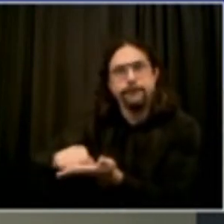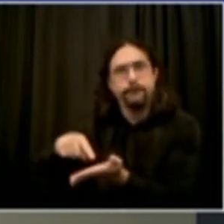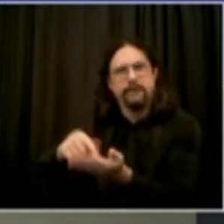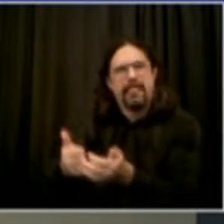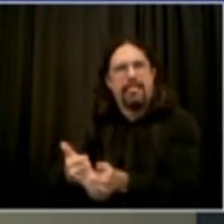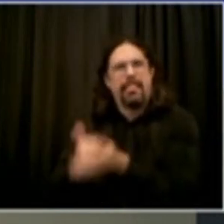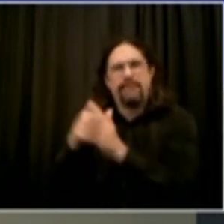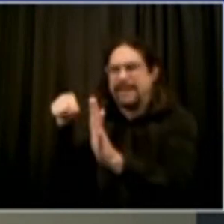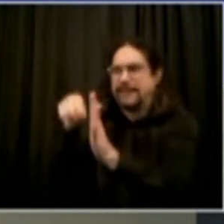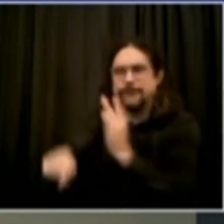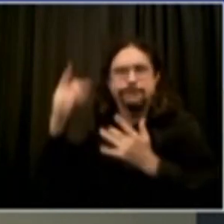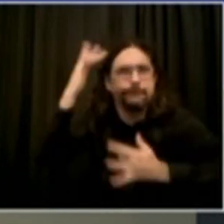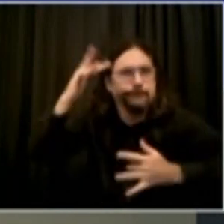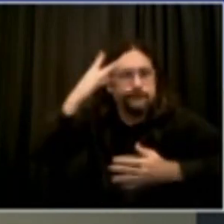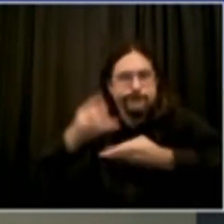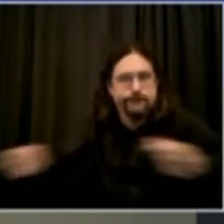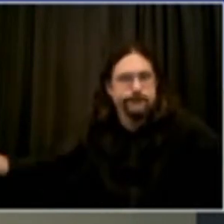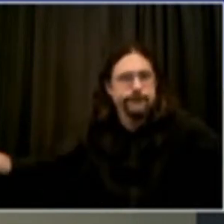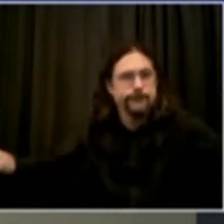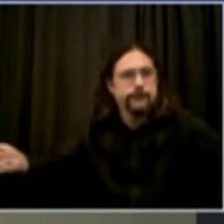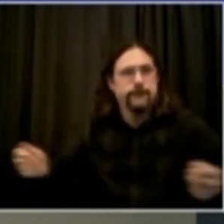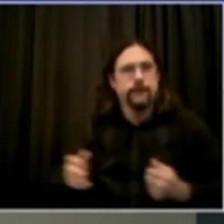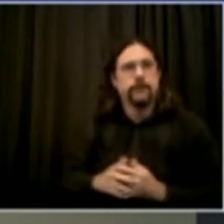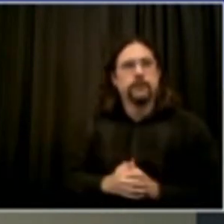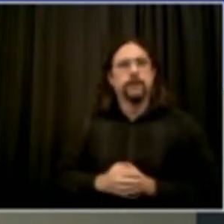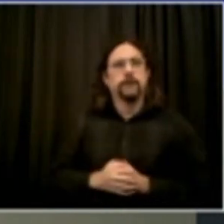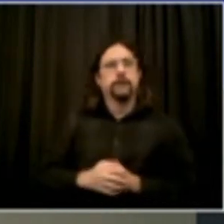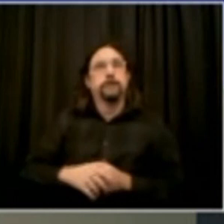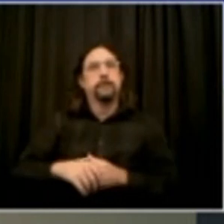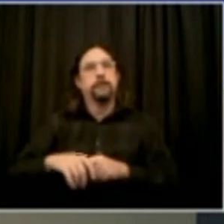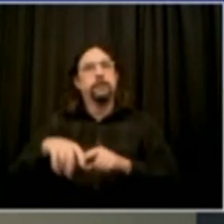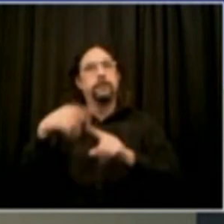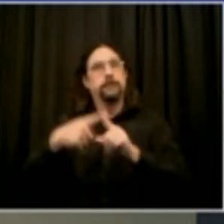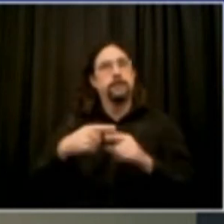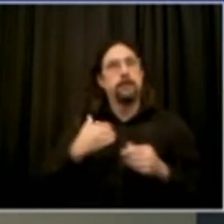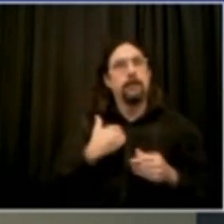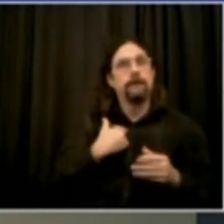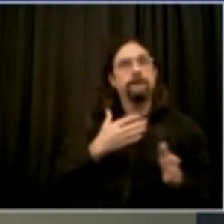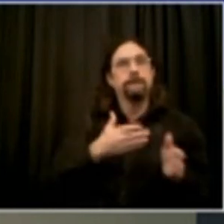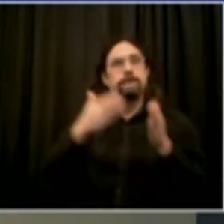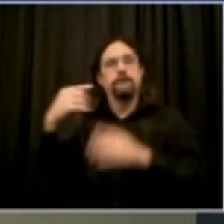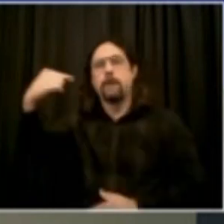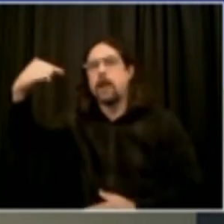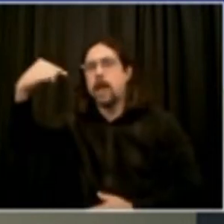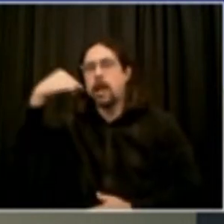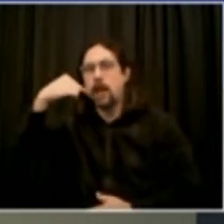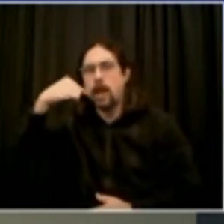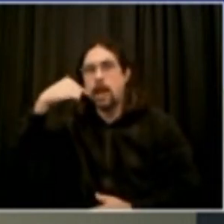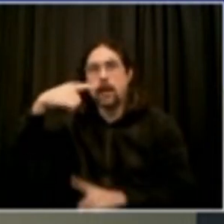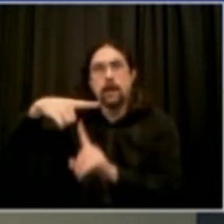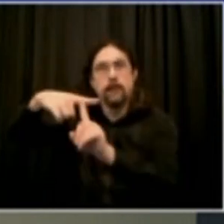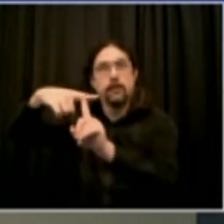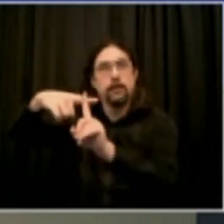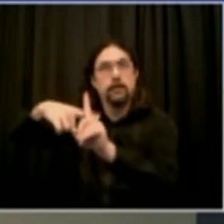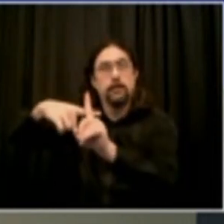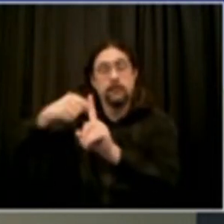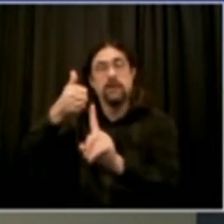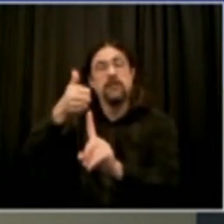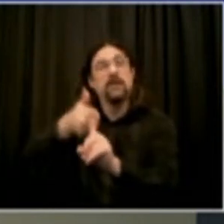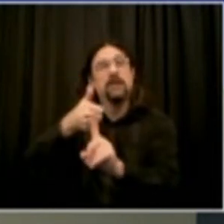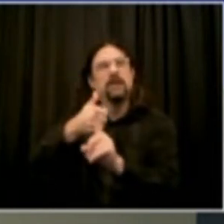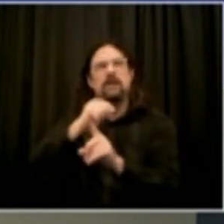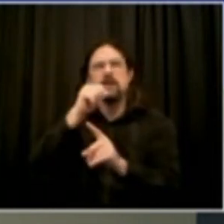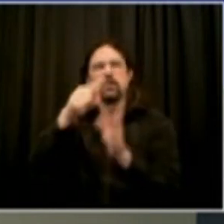isolating and quarantining. One is a disposable thermometer. This is really important because your contact tracer is going to call you and ask you about your